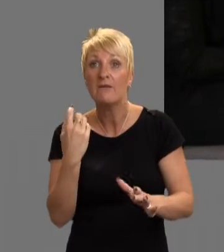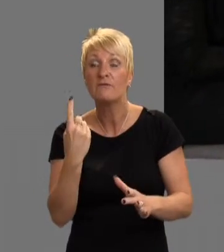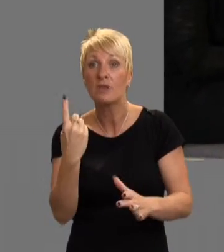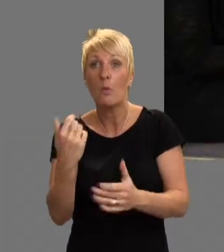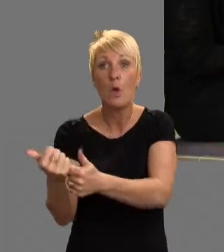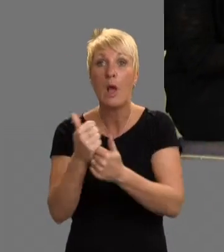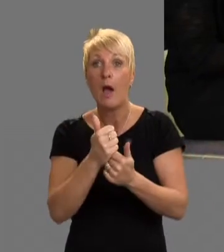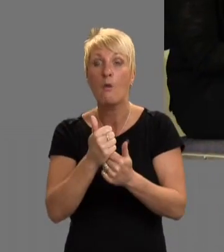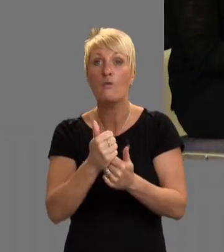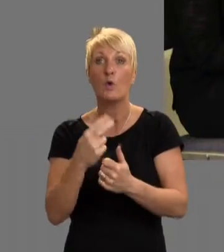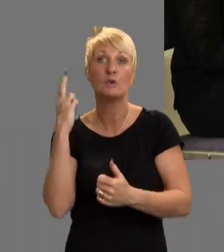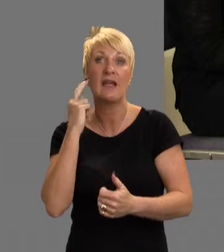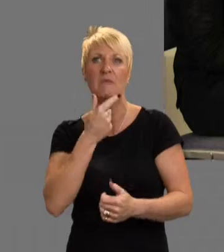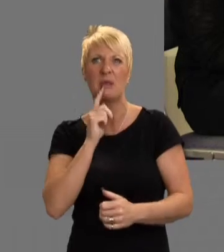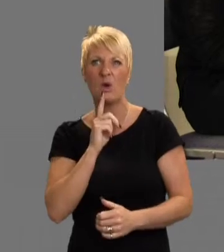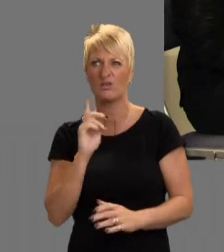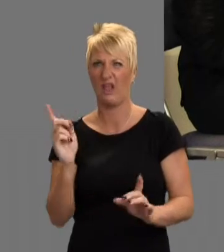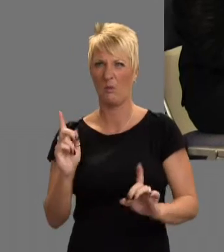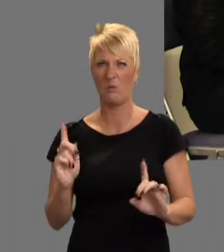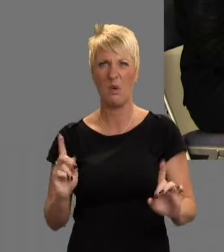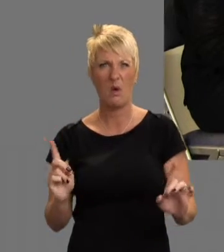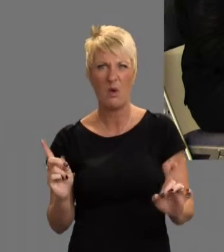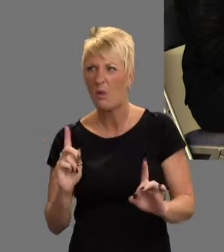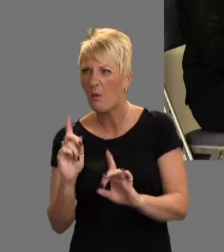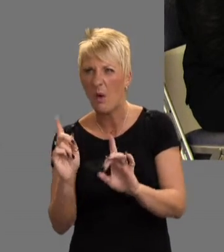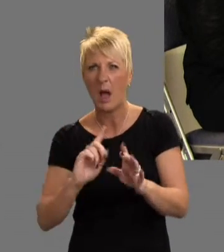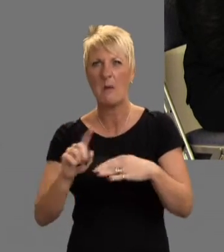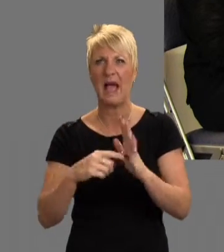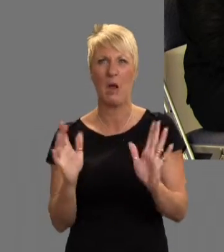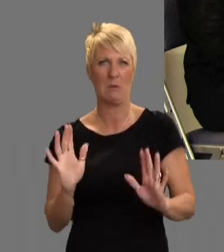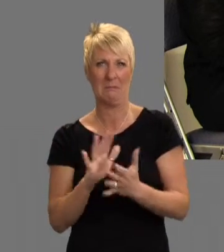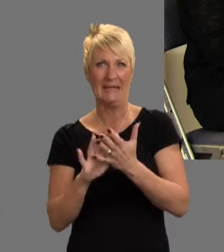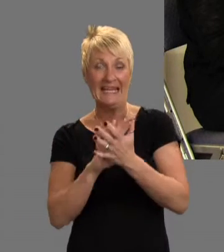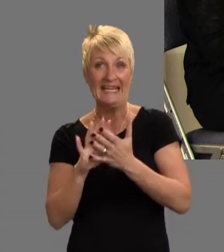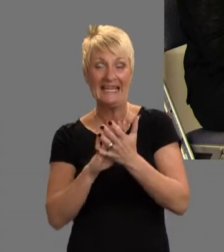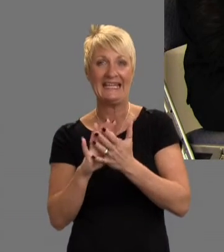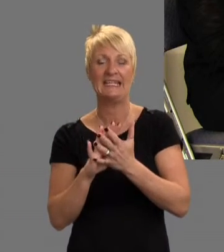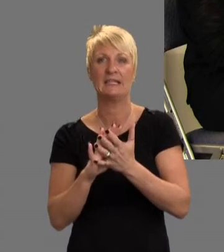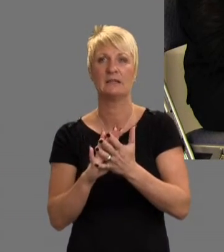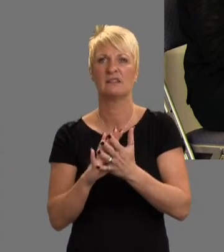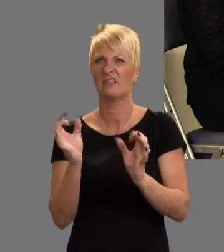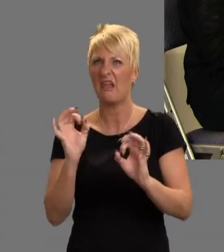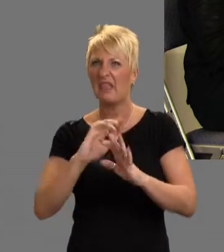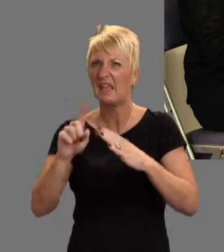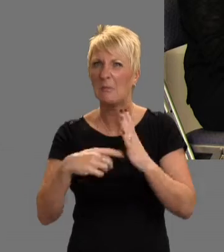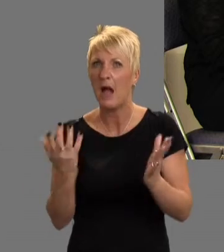help us for the deaf people. was thinking, what's that all about? I didn't know nothing about it. Even though